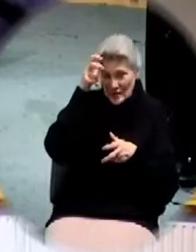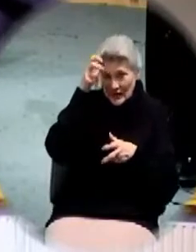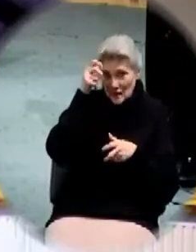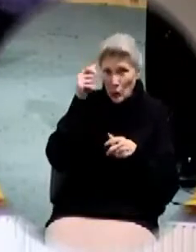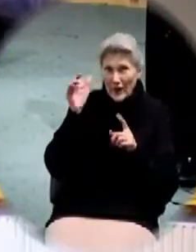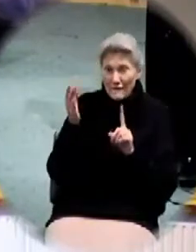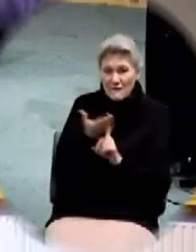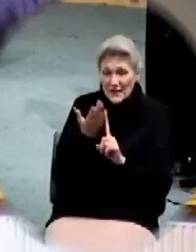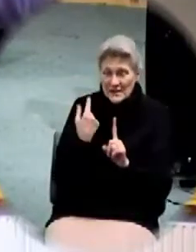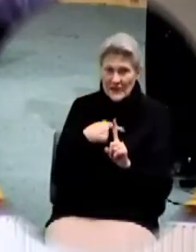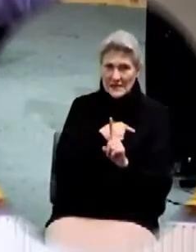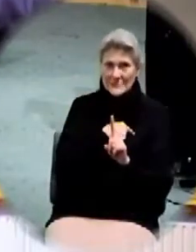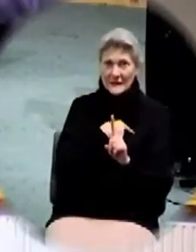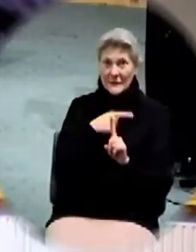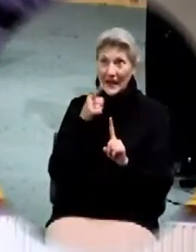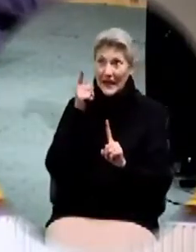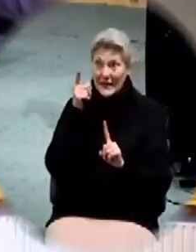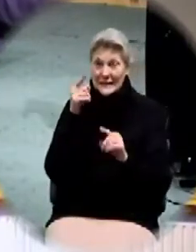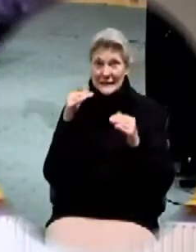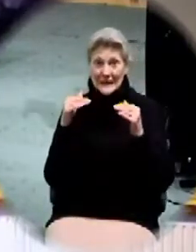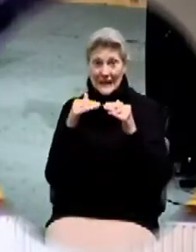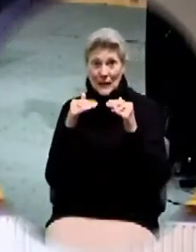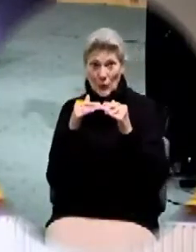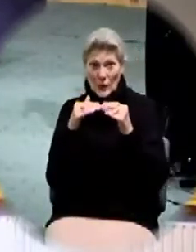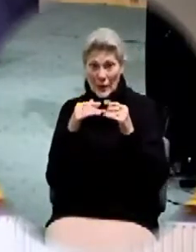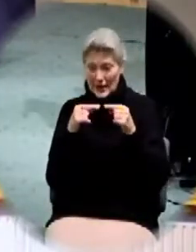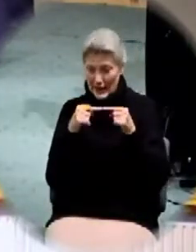that he is the equal and opposite of God